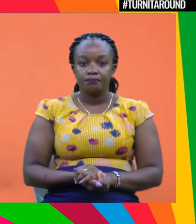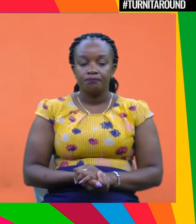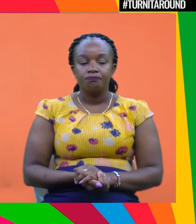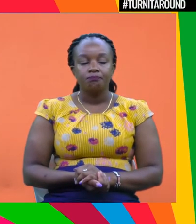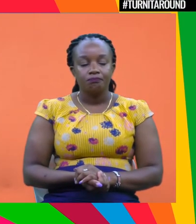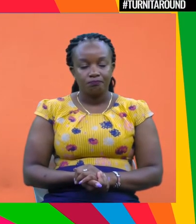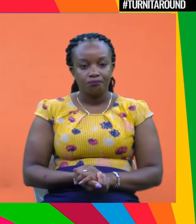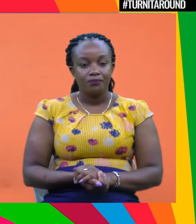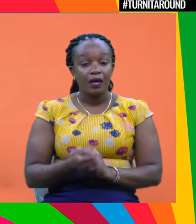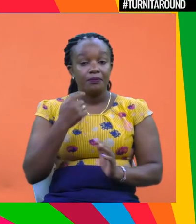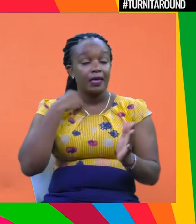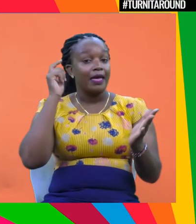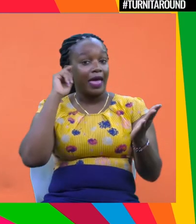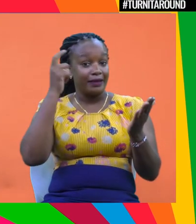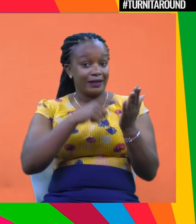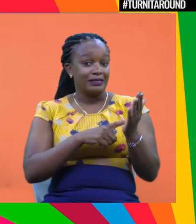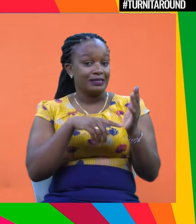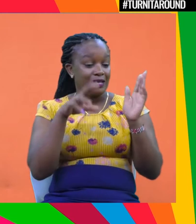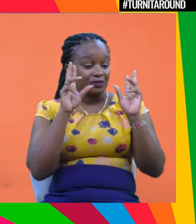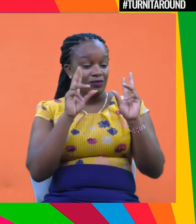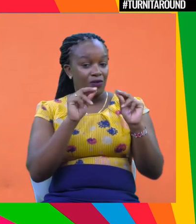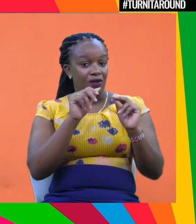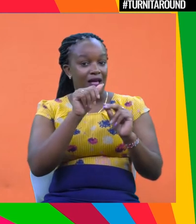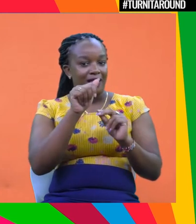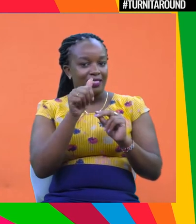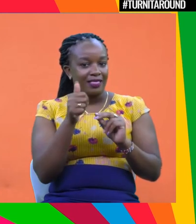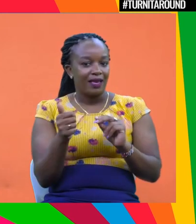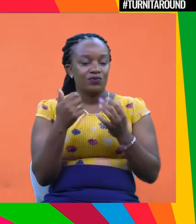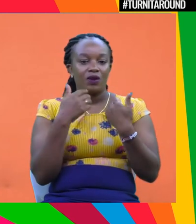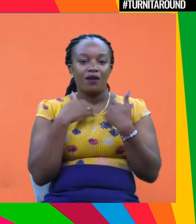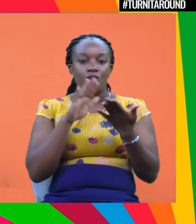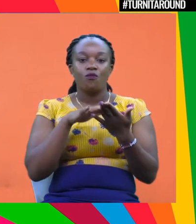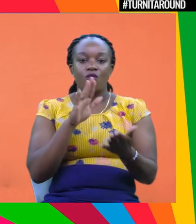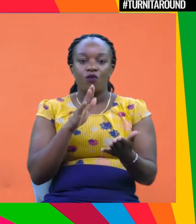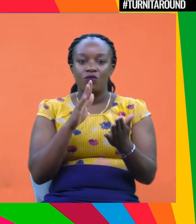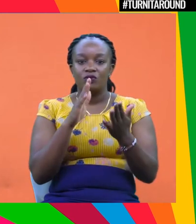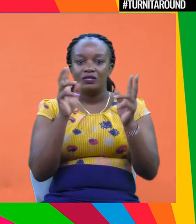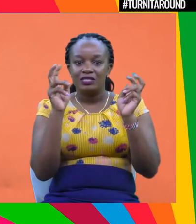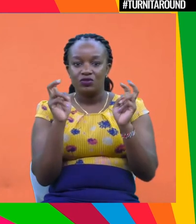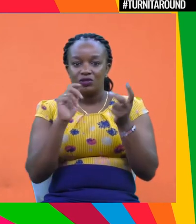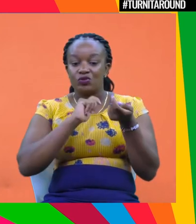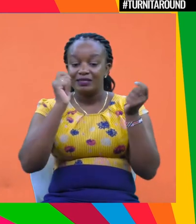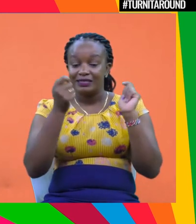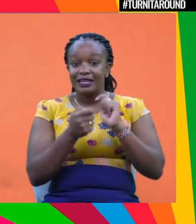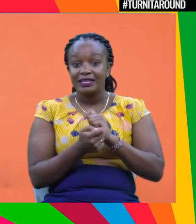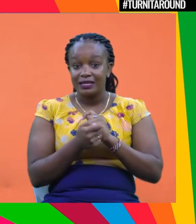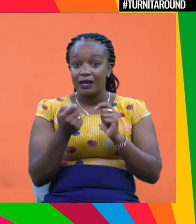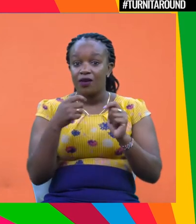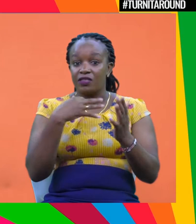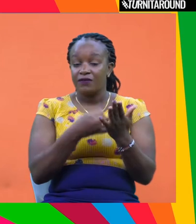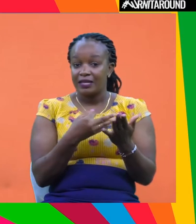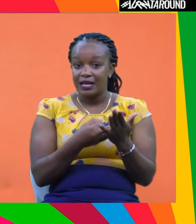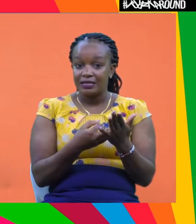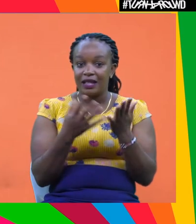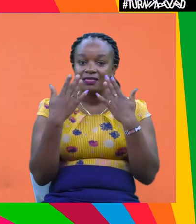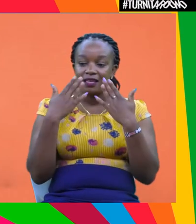Right. I really realize it is no longer nice to have. It's really a must have to change this through finance.